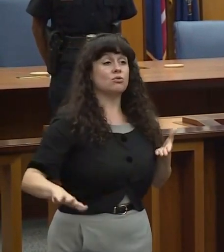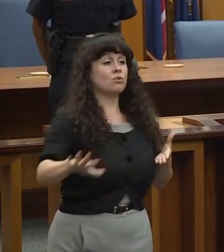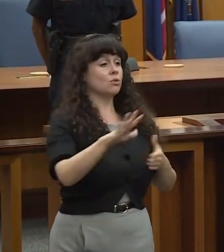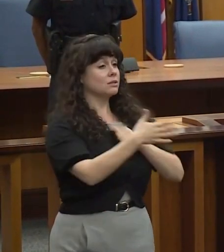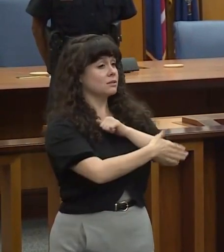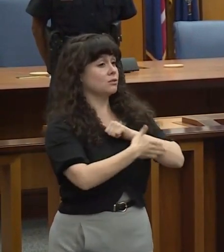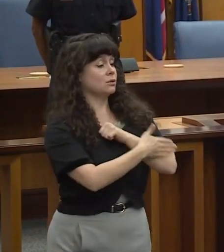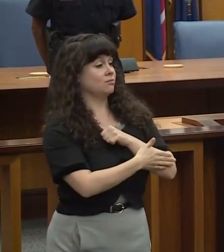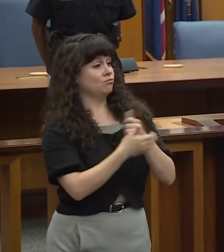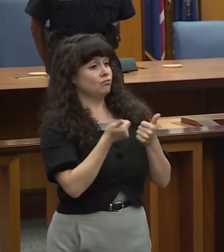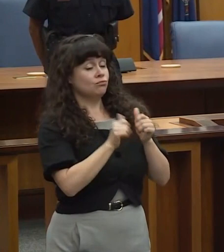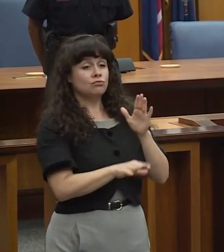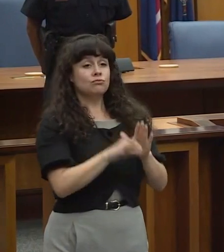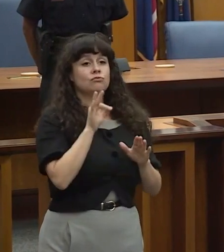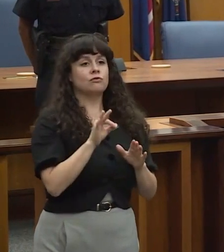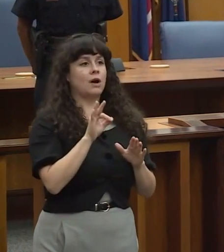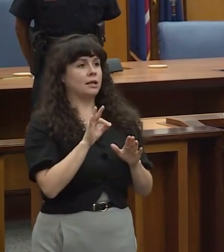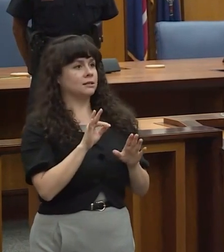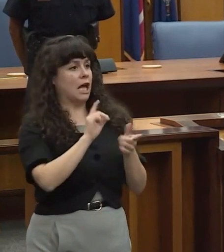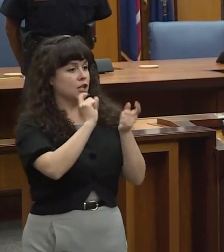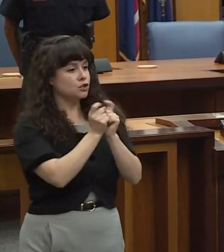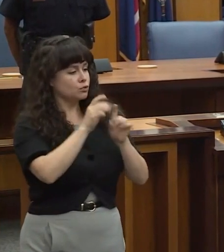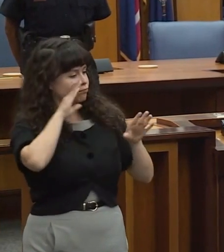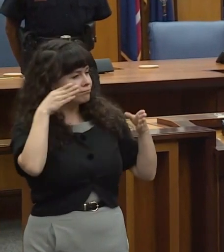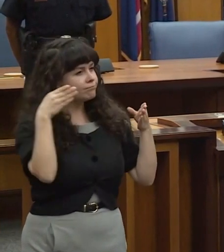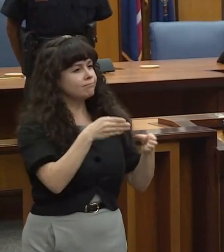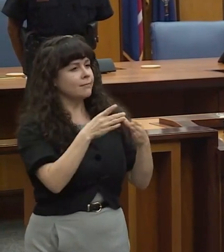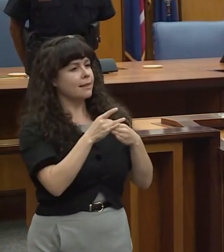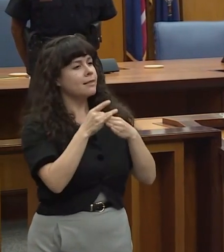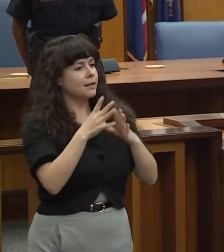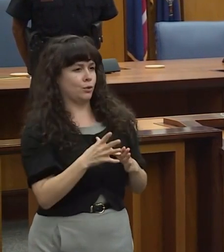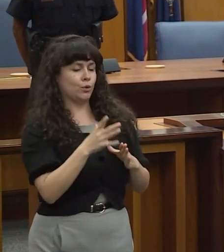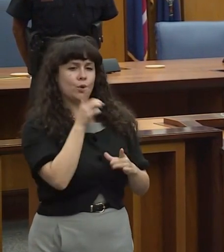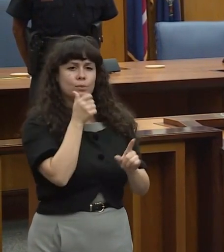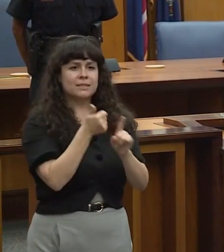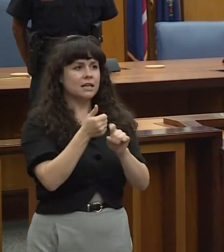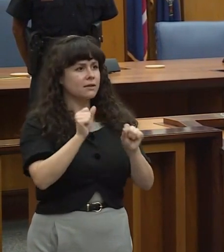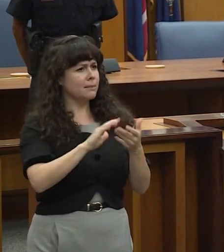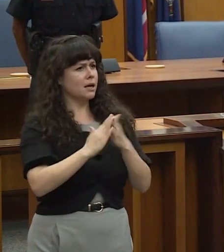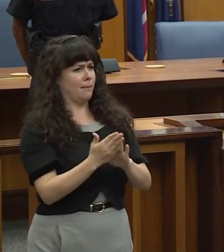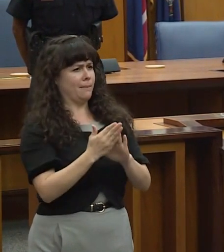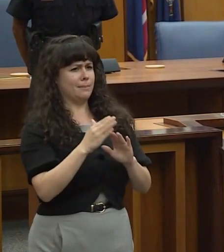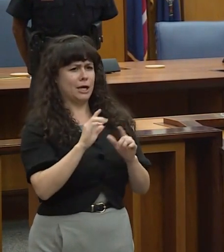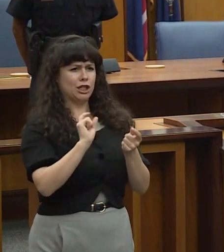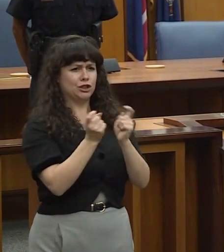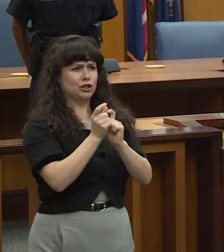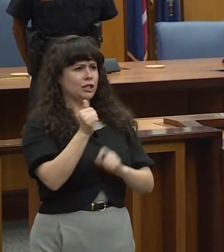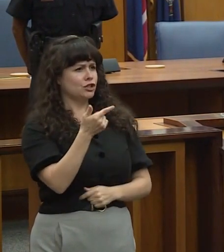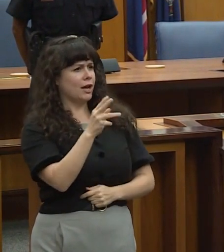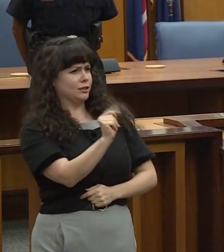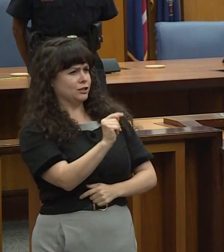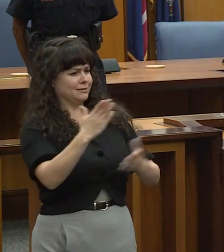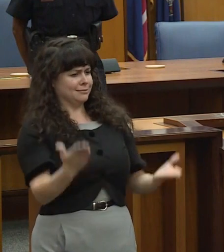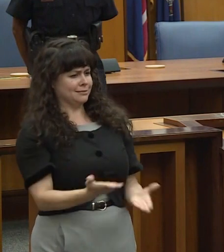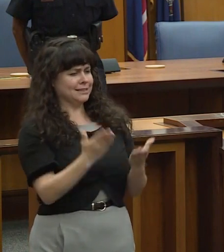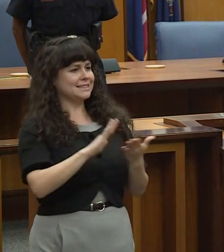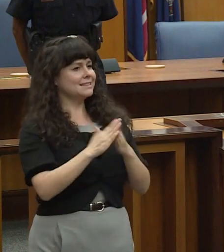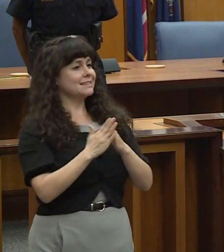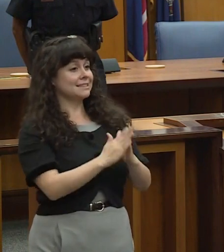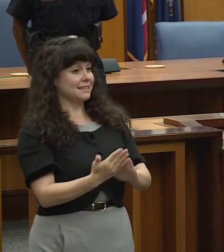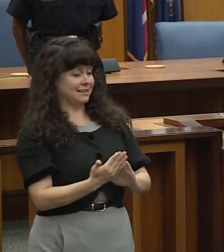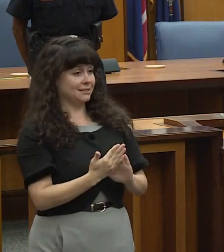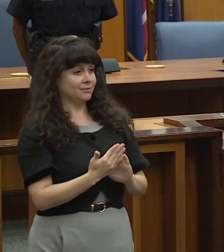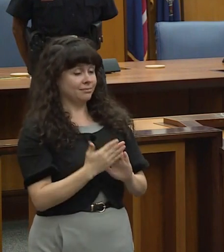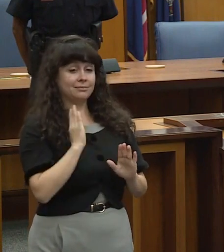find a reform-minded leader who could be the change agent in the city, this